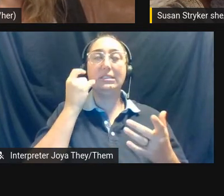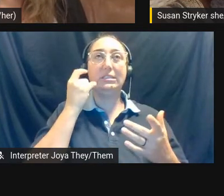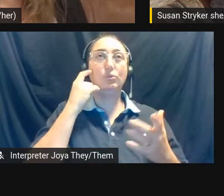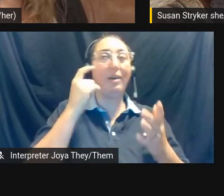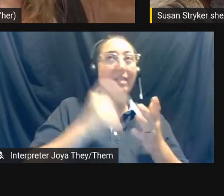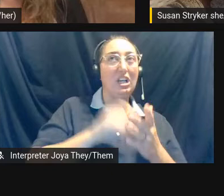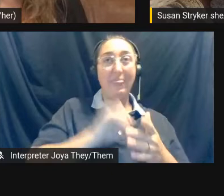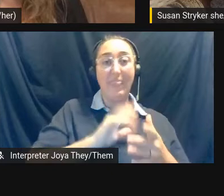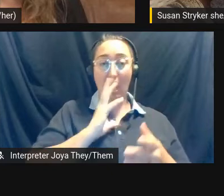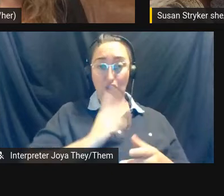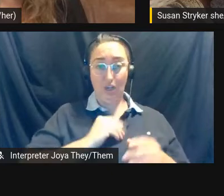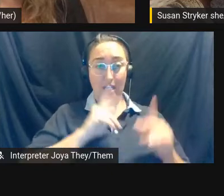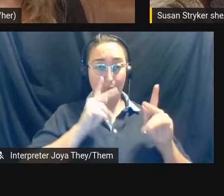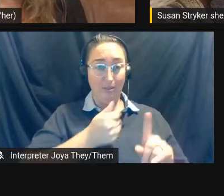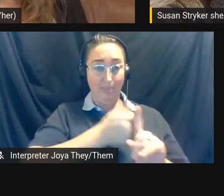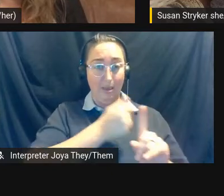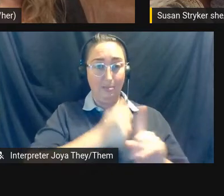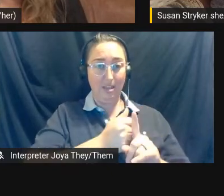repulsive.